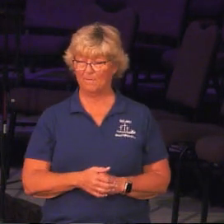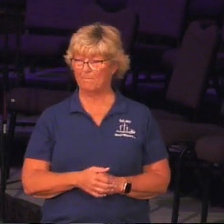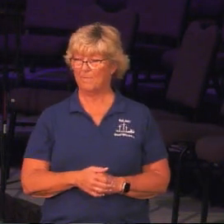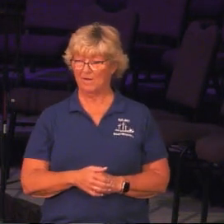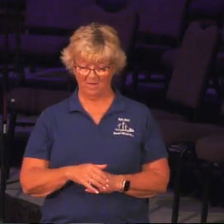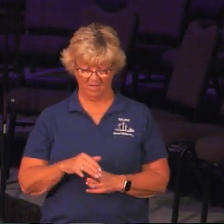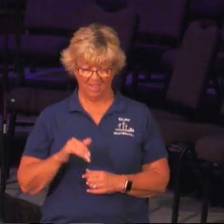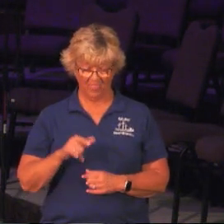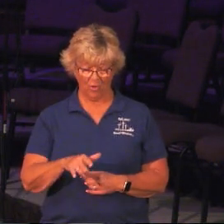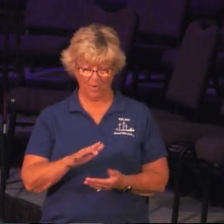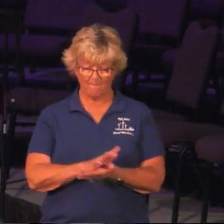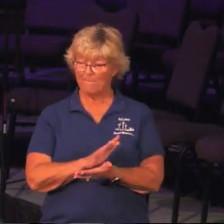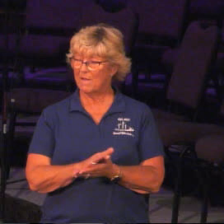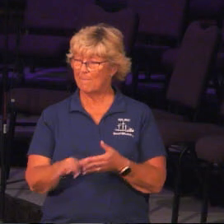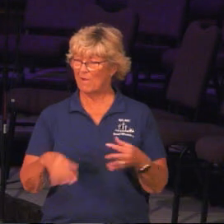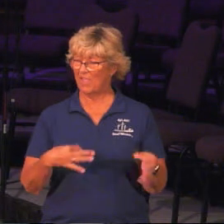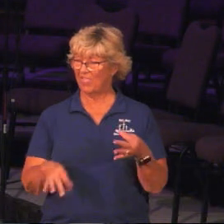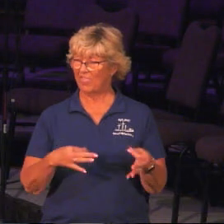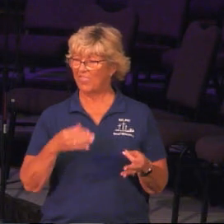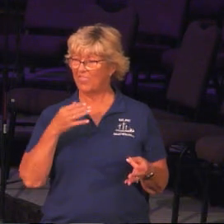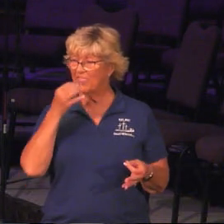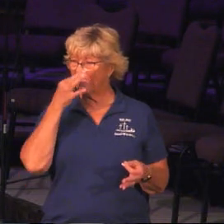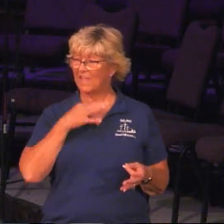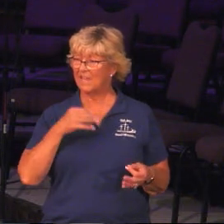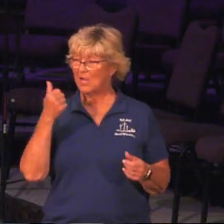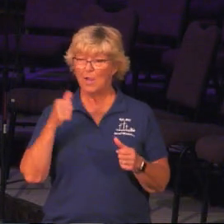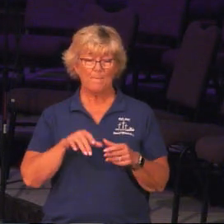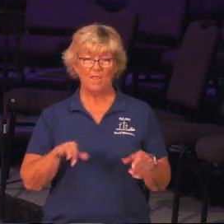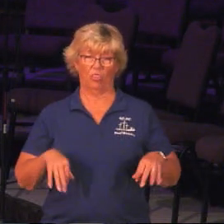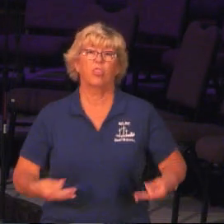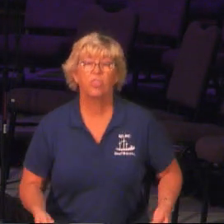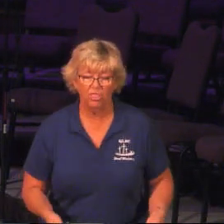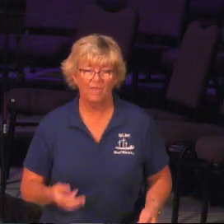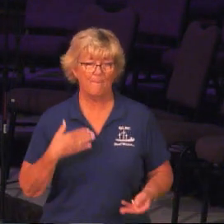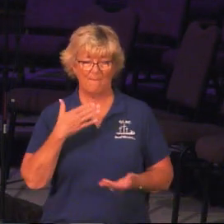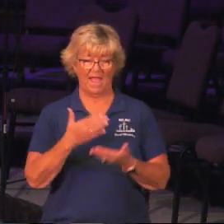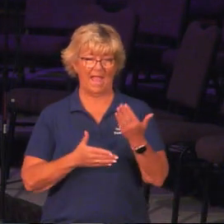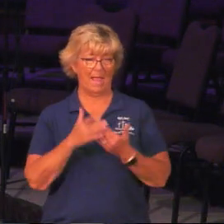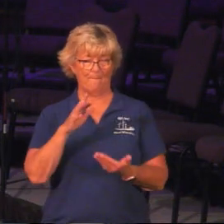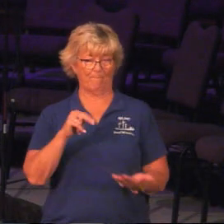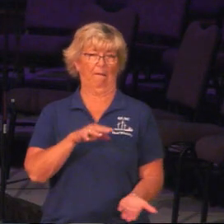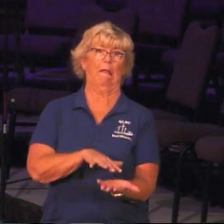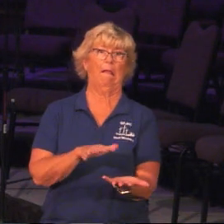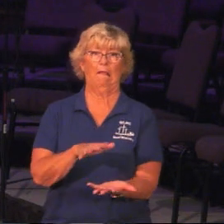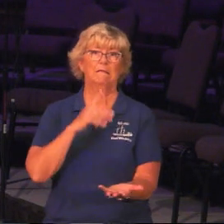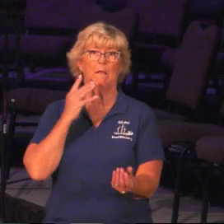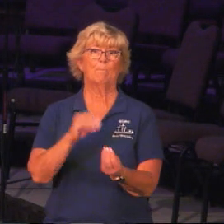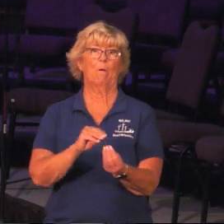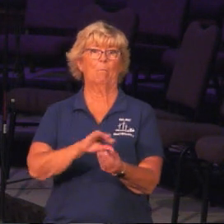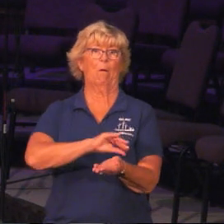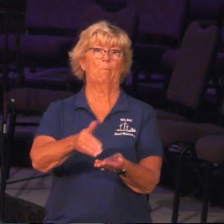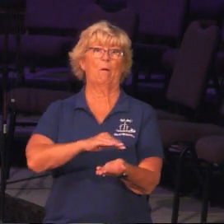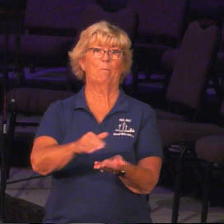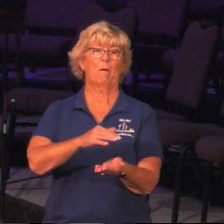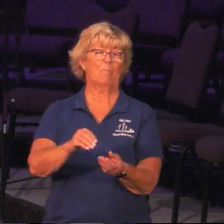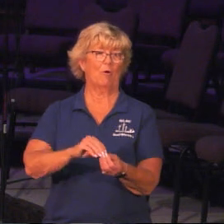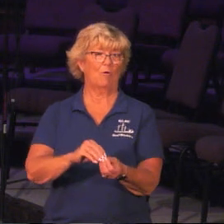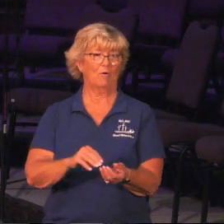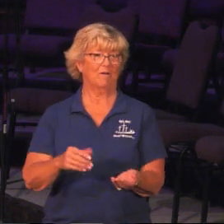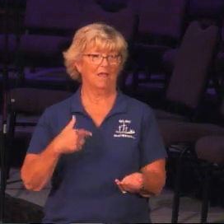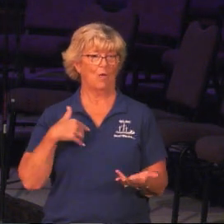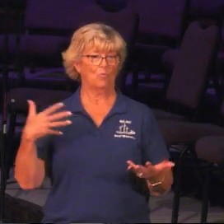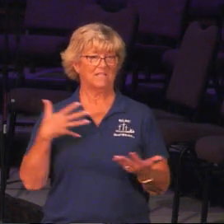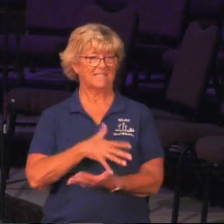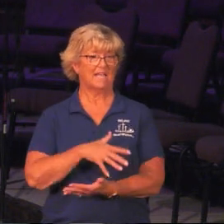paper plates are really thin, and when we were serving, you remember that? They were dumping the stuff, and my hand is burning under this thing, and they're like, no, more, more, more. And I was